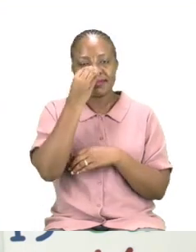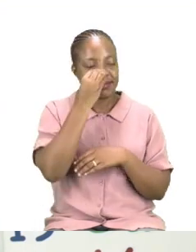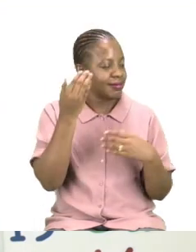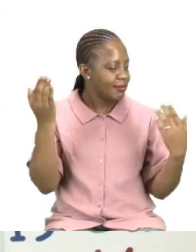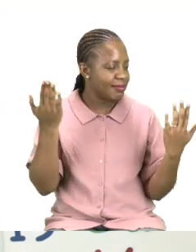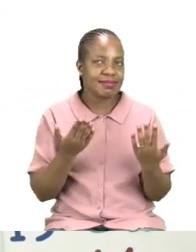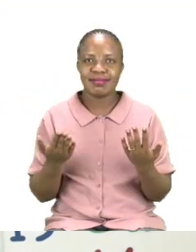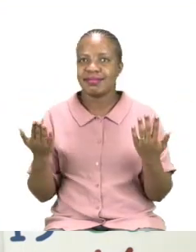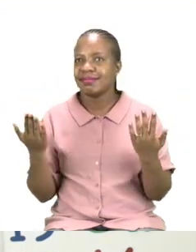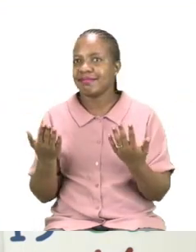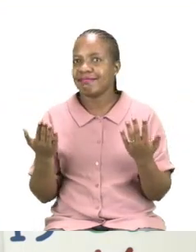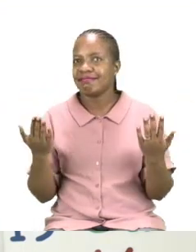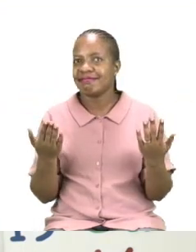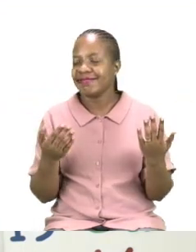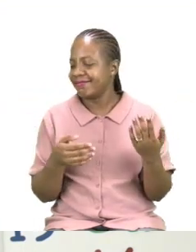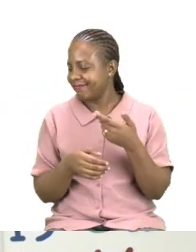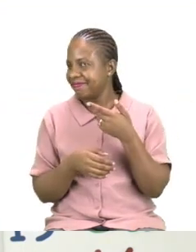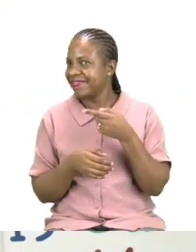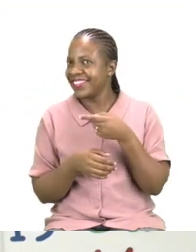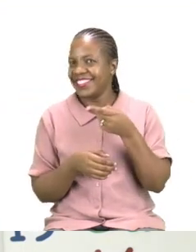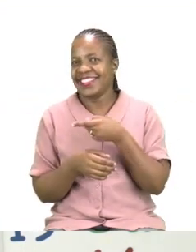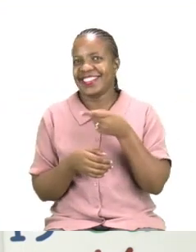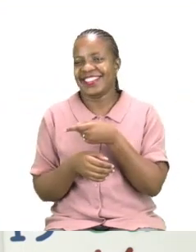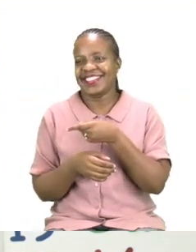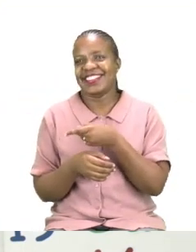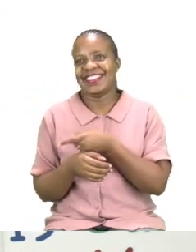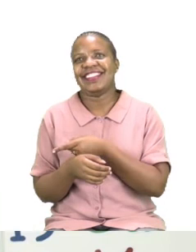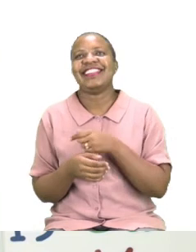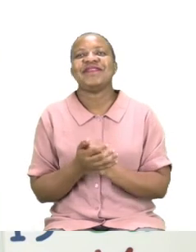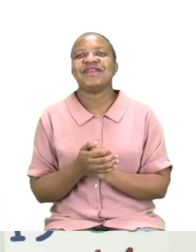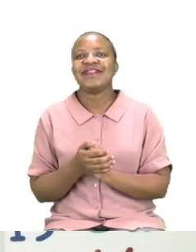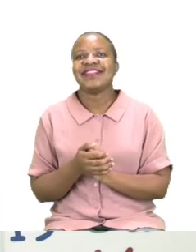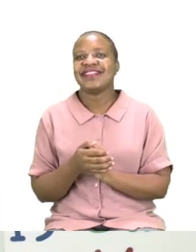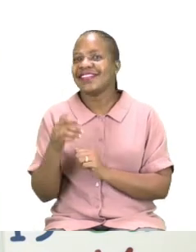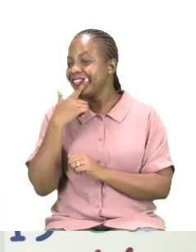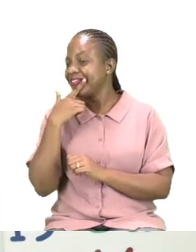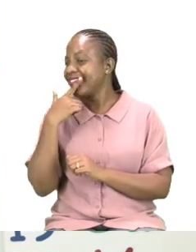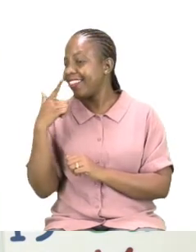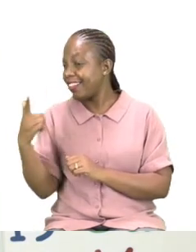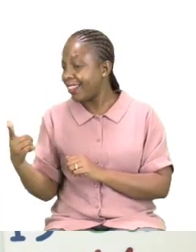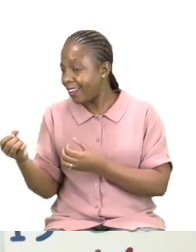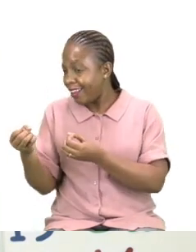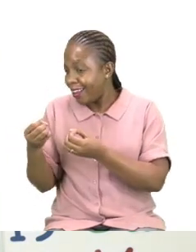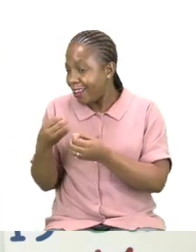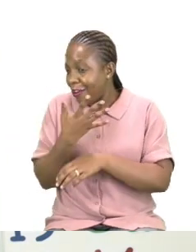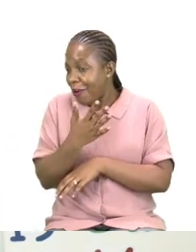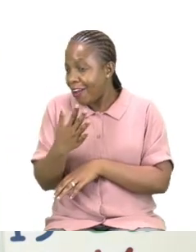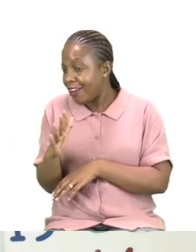you? Oh, there he is. Oh, thank you Zoshee. You brought me some water?